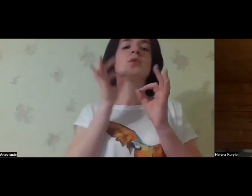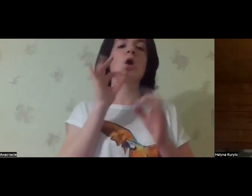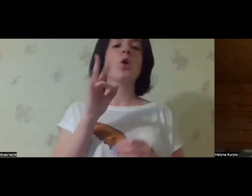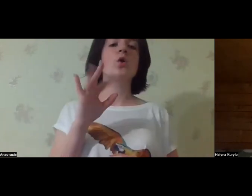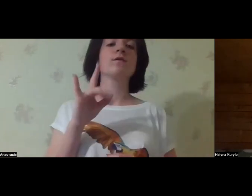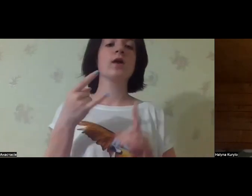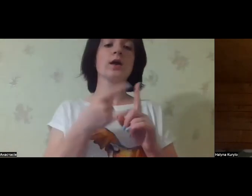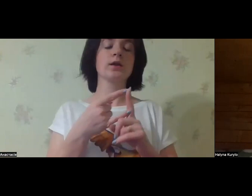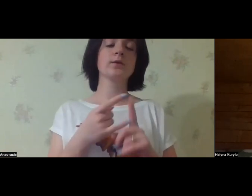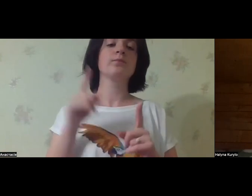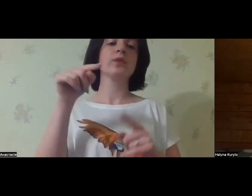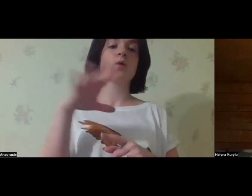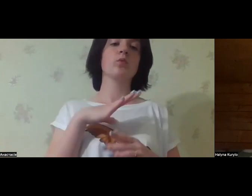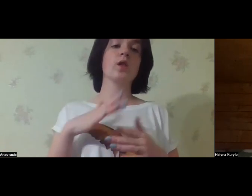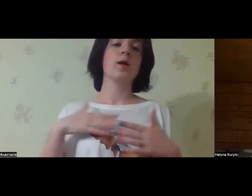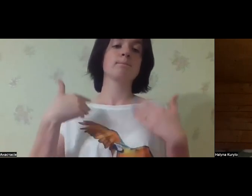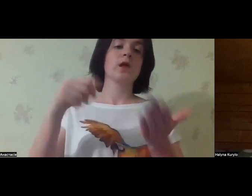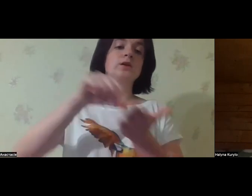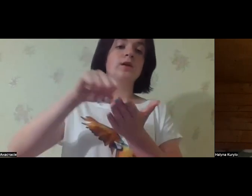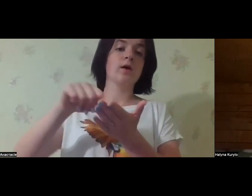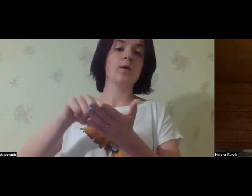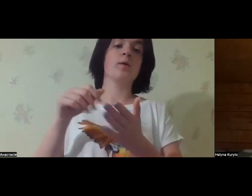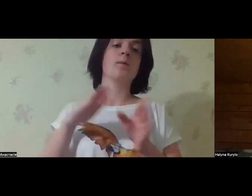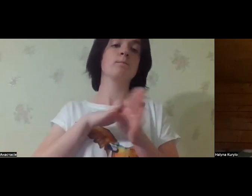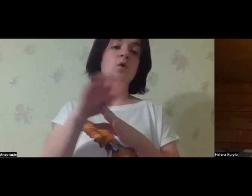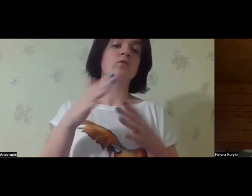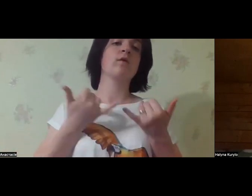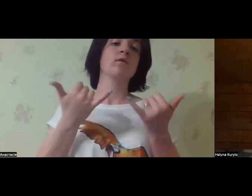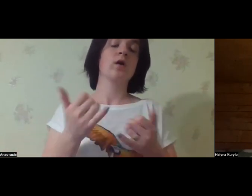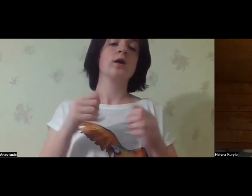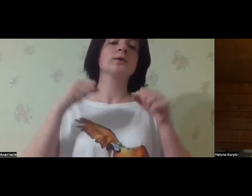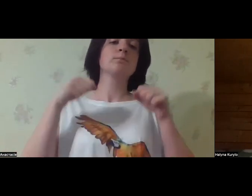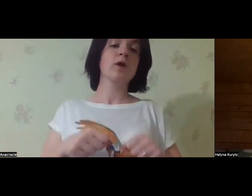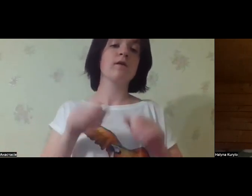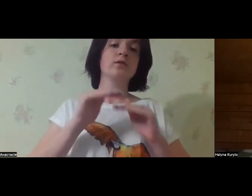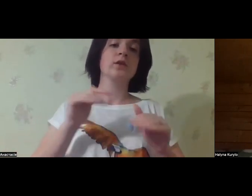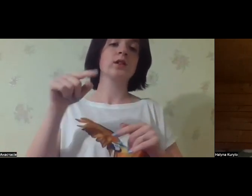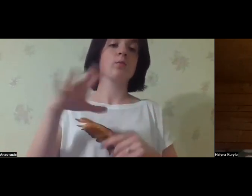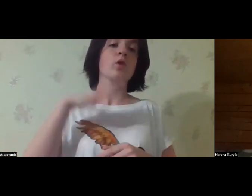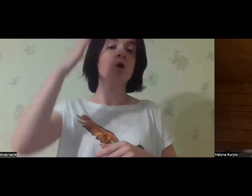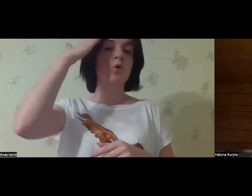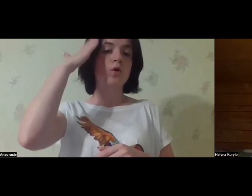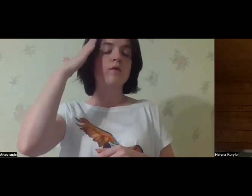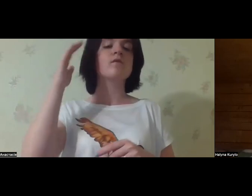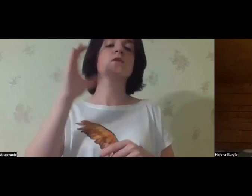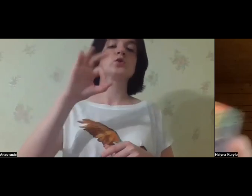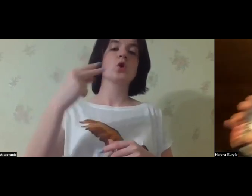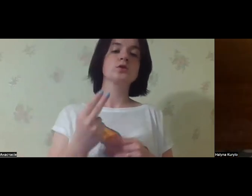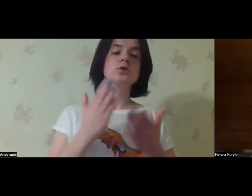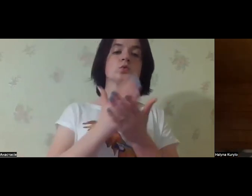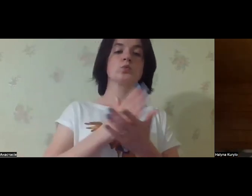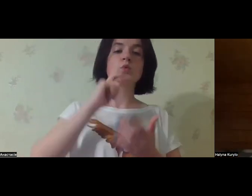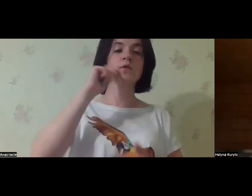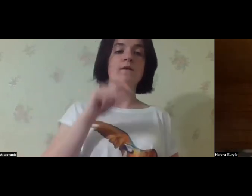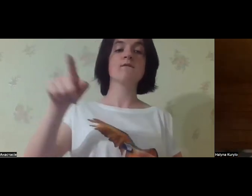of their prospective children for adoption in a year or in 18 months. Today, I participated in a conference, and there was the